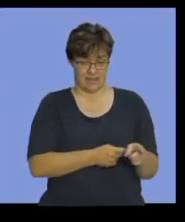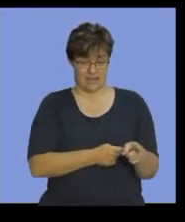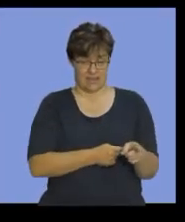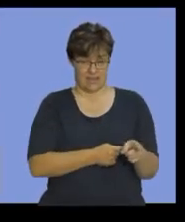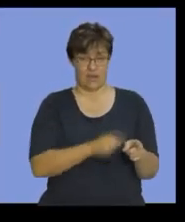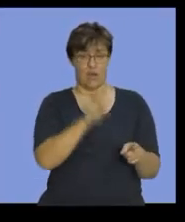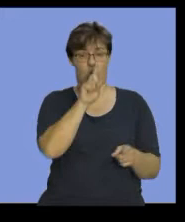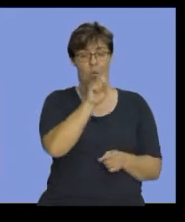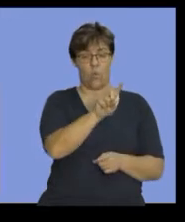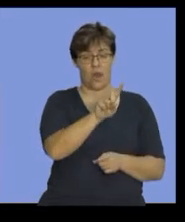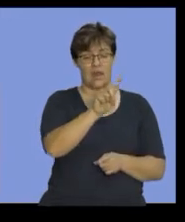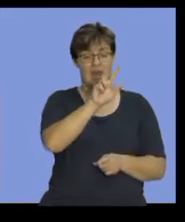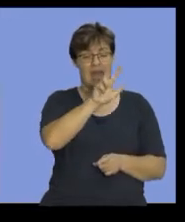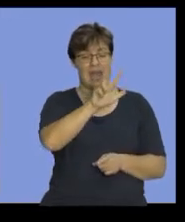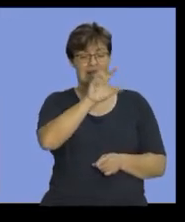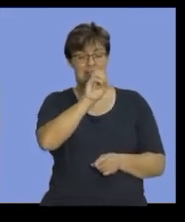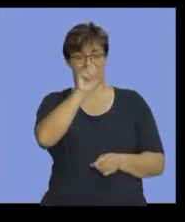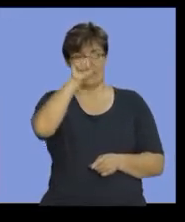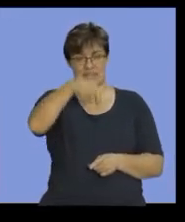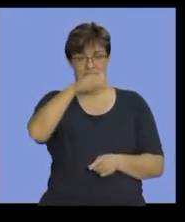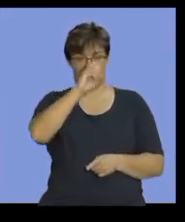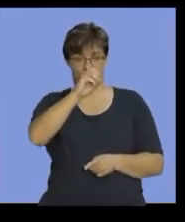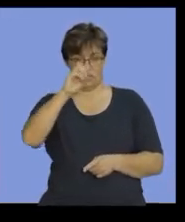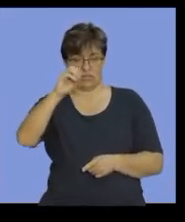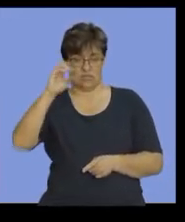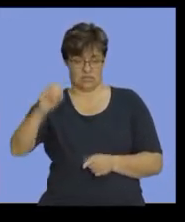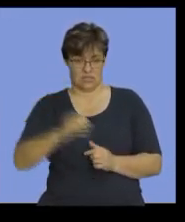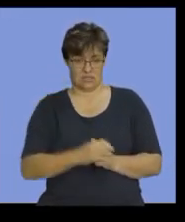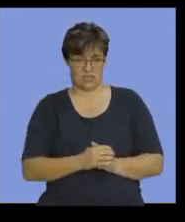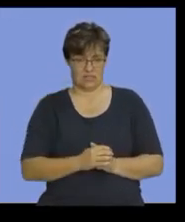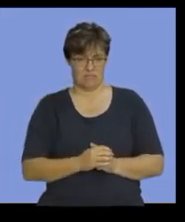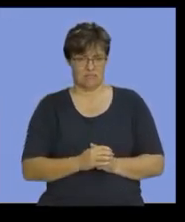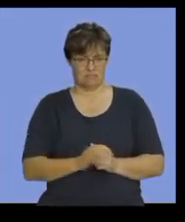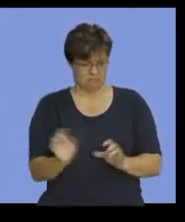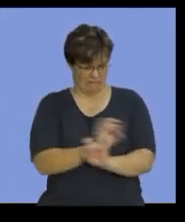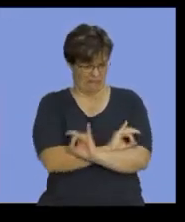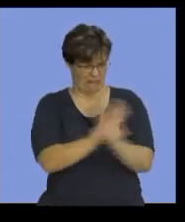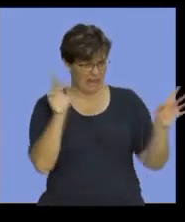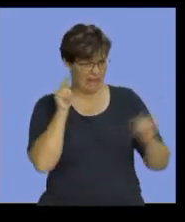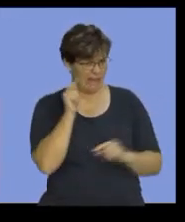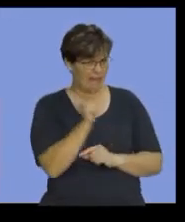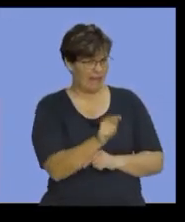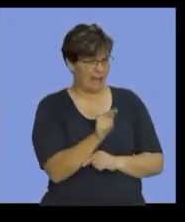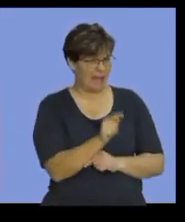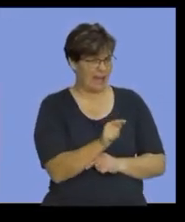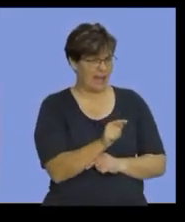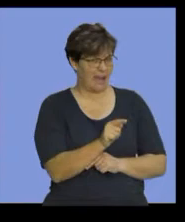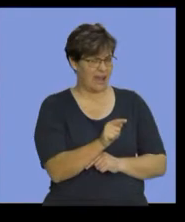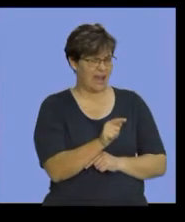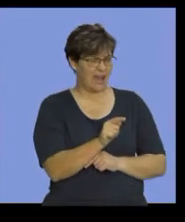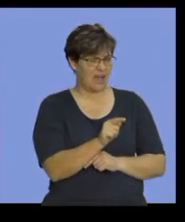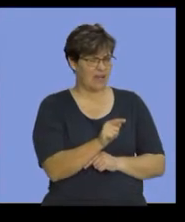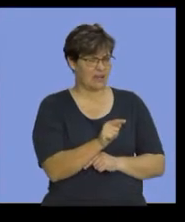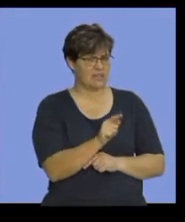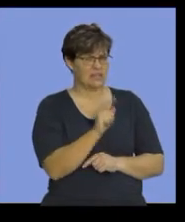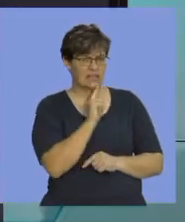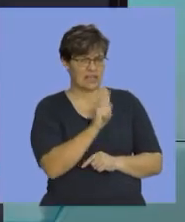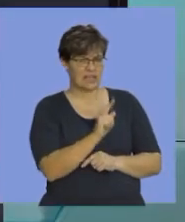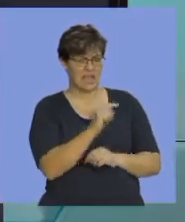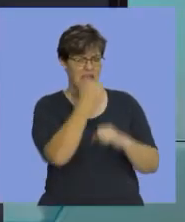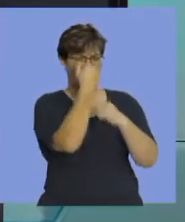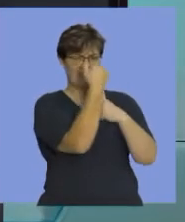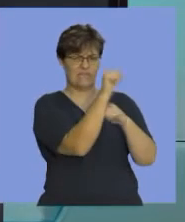180,000 rand. So clearly, the moment you see the word